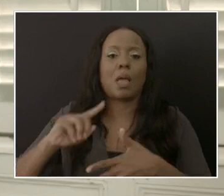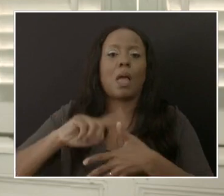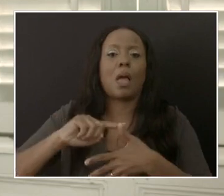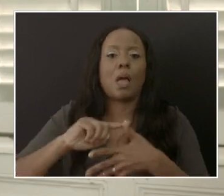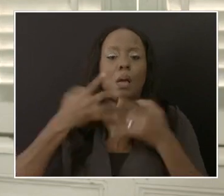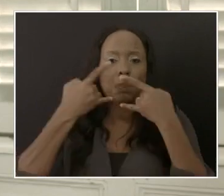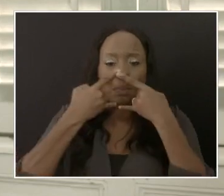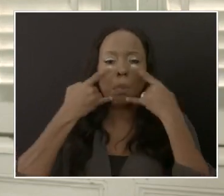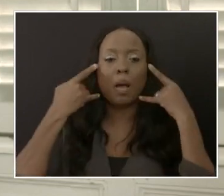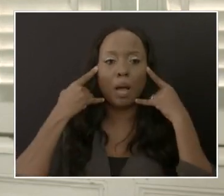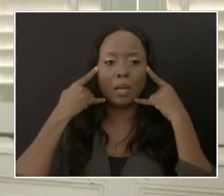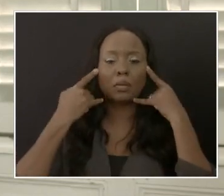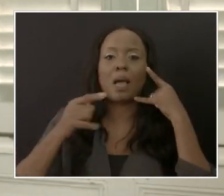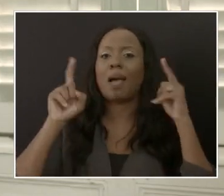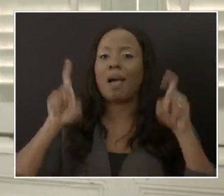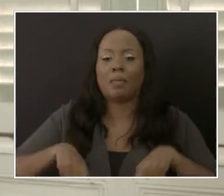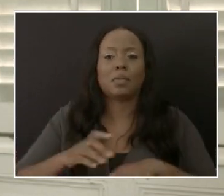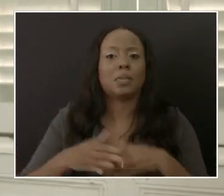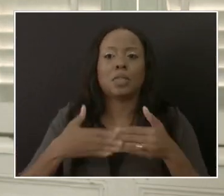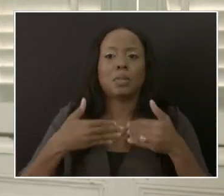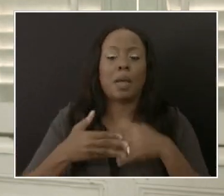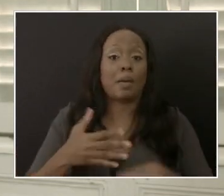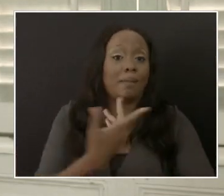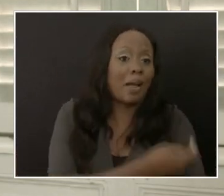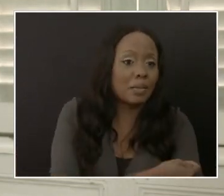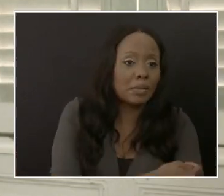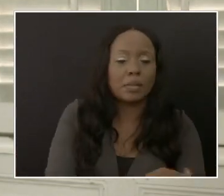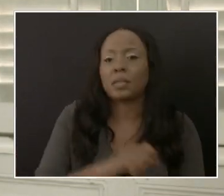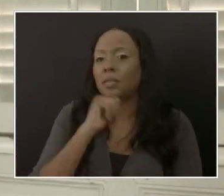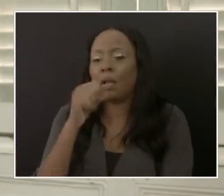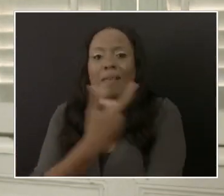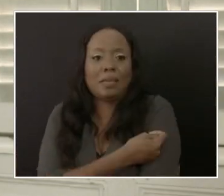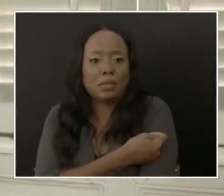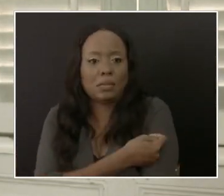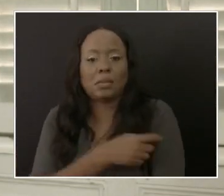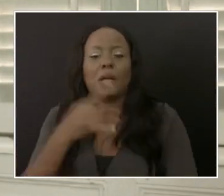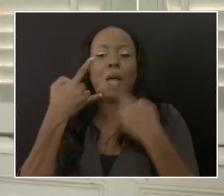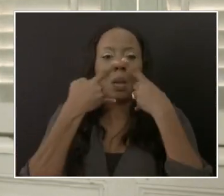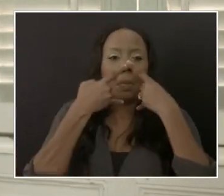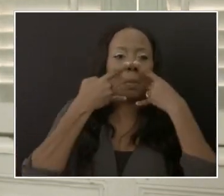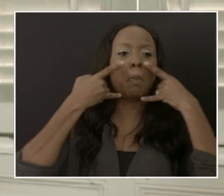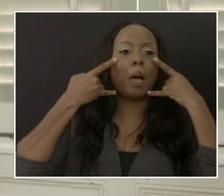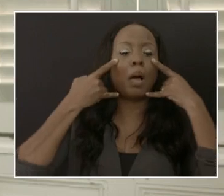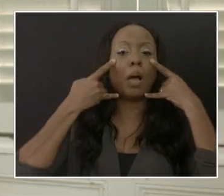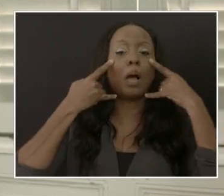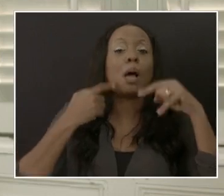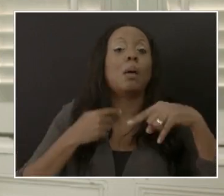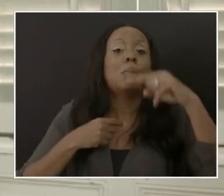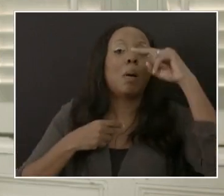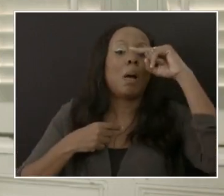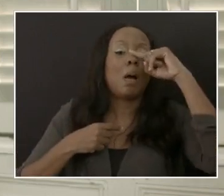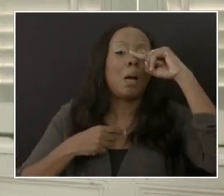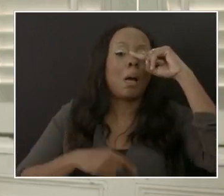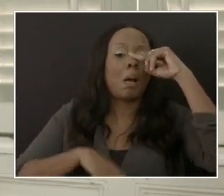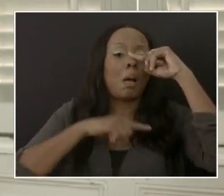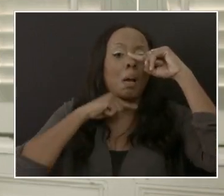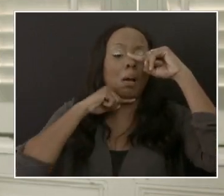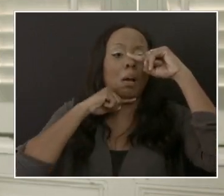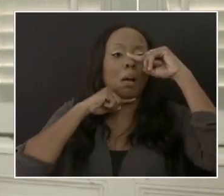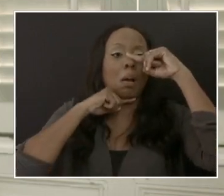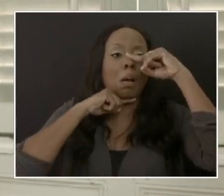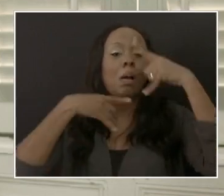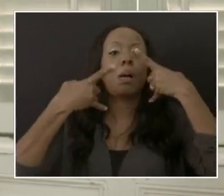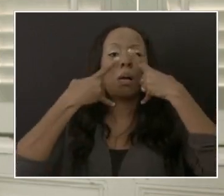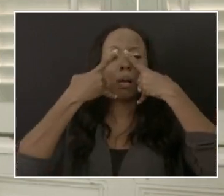The mask must be worn whether you're vaccinated or not, and that mask must be worn above the nose and below the chin